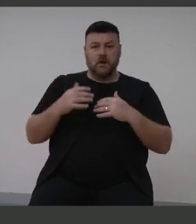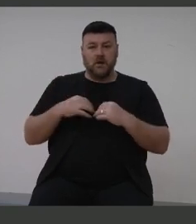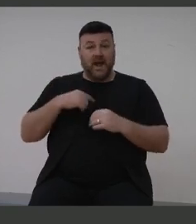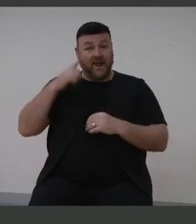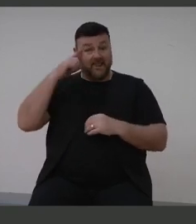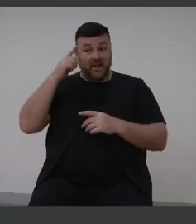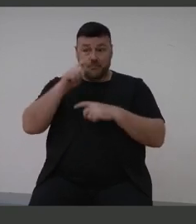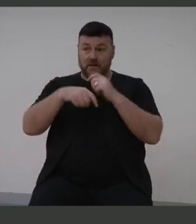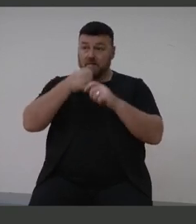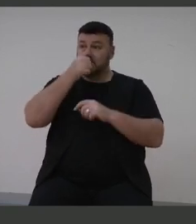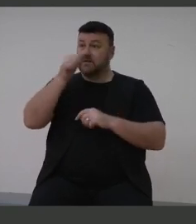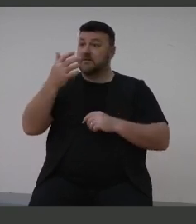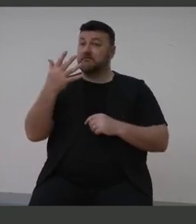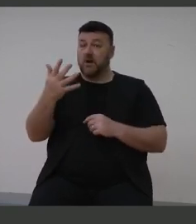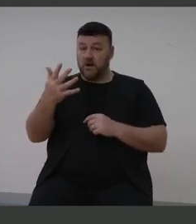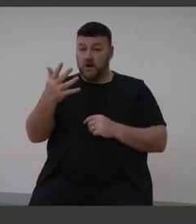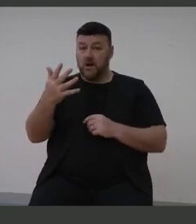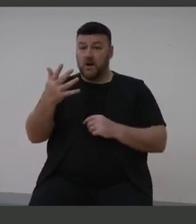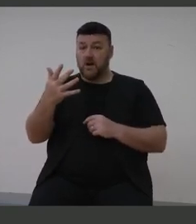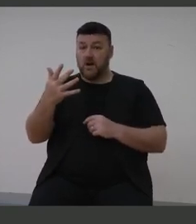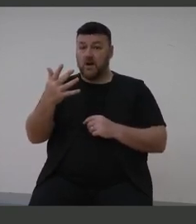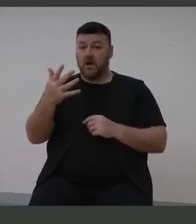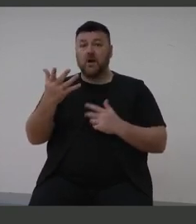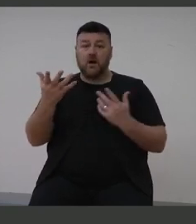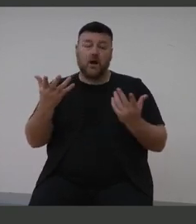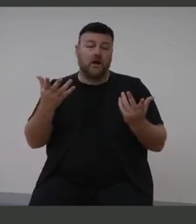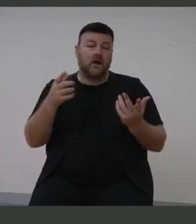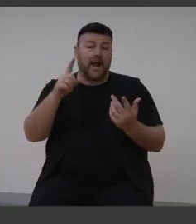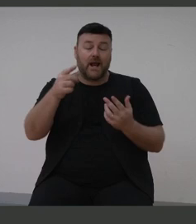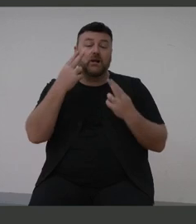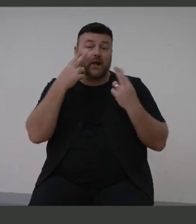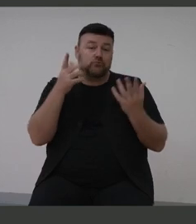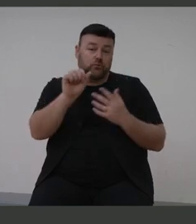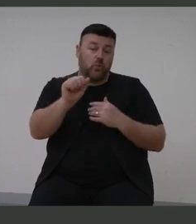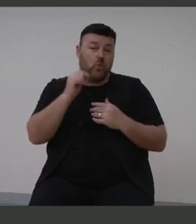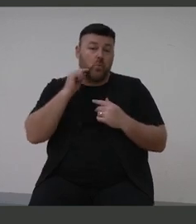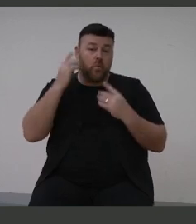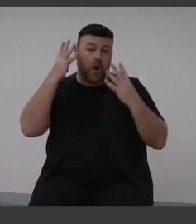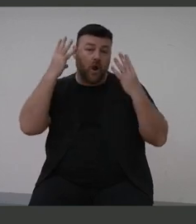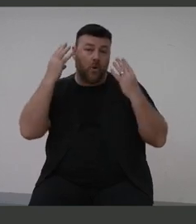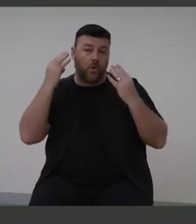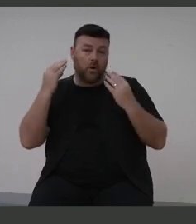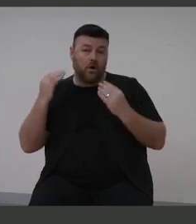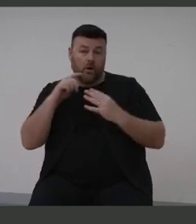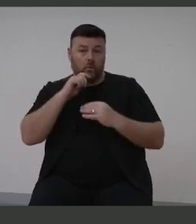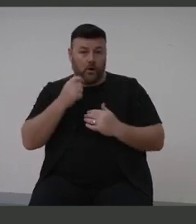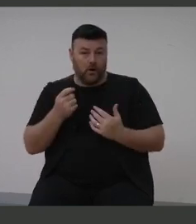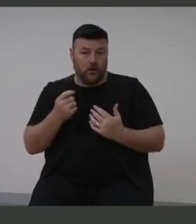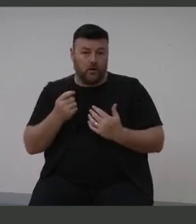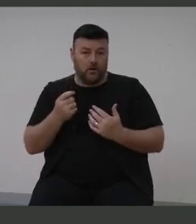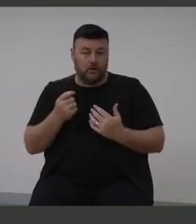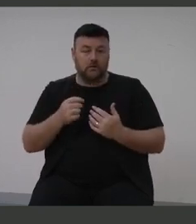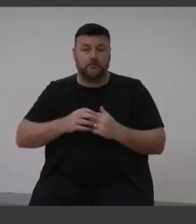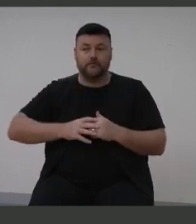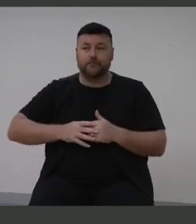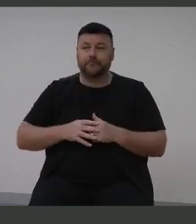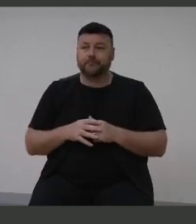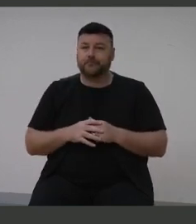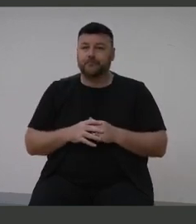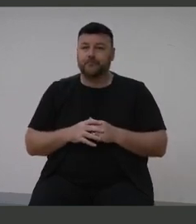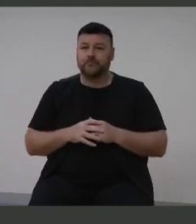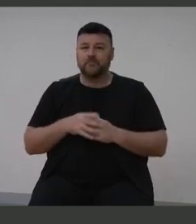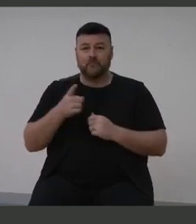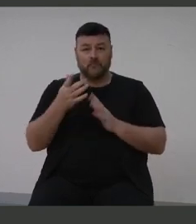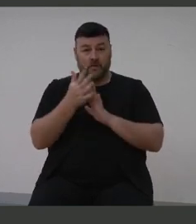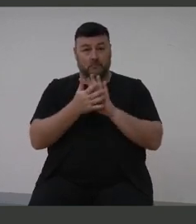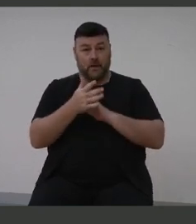65 years of age and naturally your hearing does start to fade away, you know, as you get older through a number of reasons. But